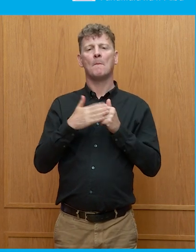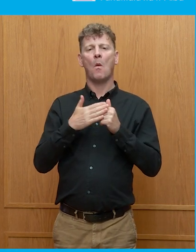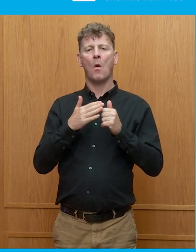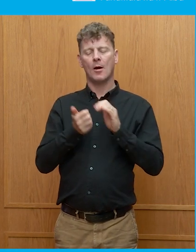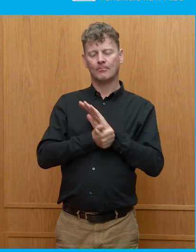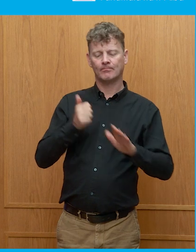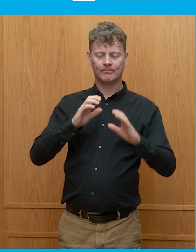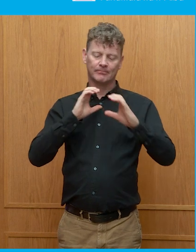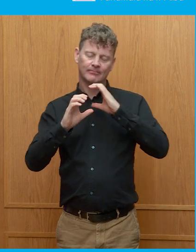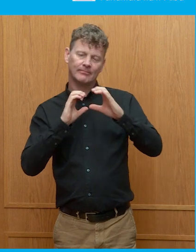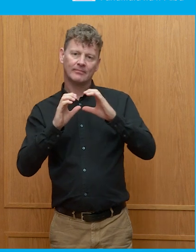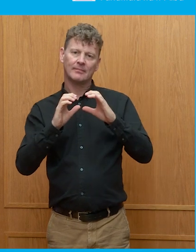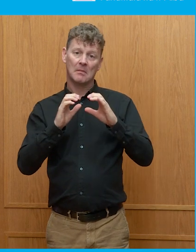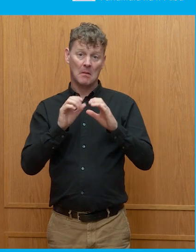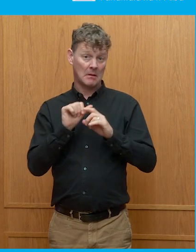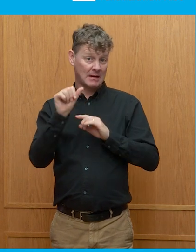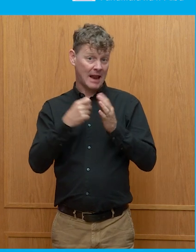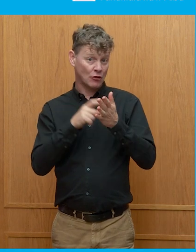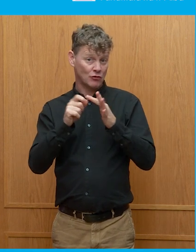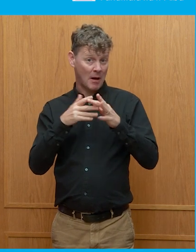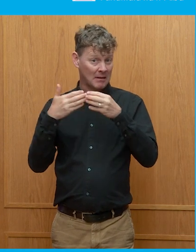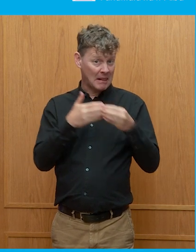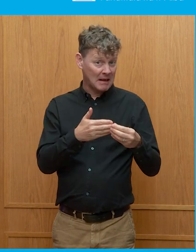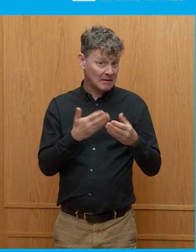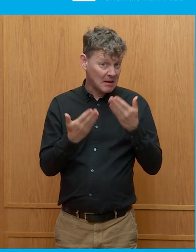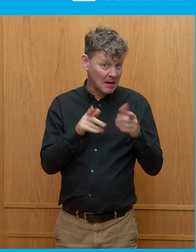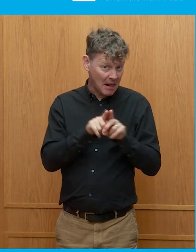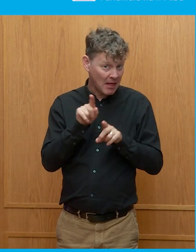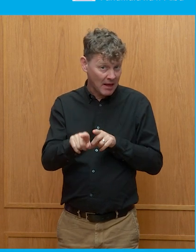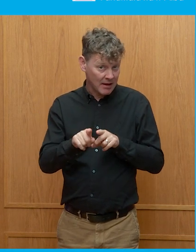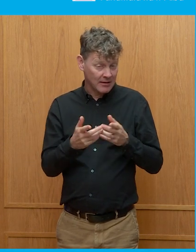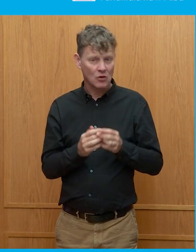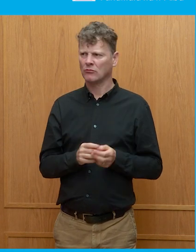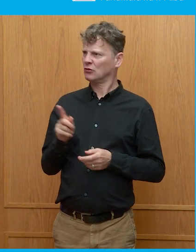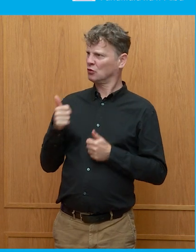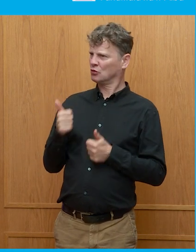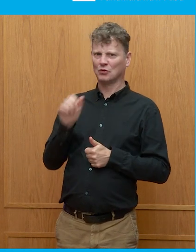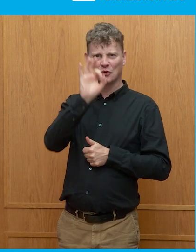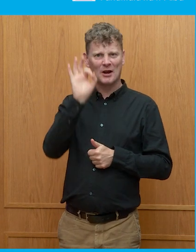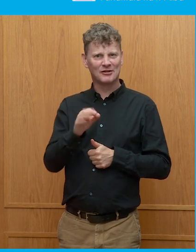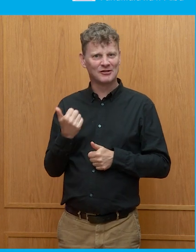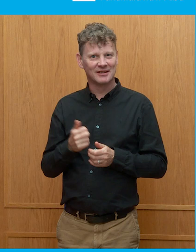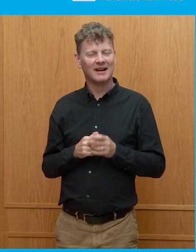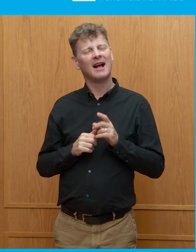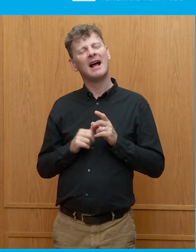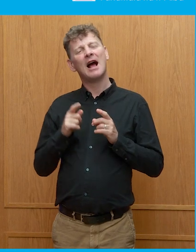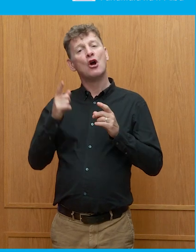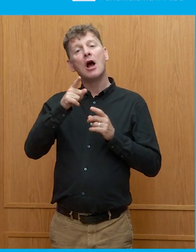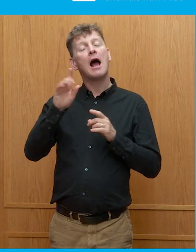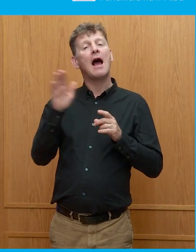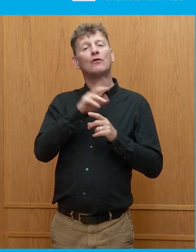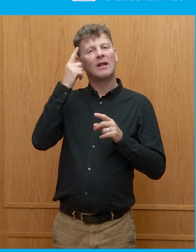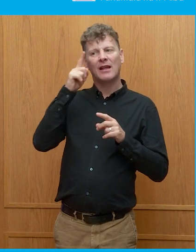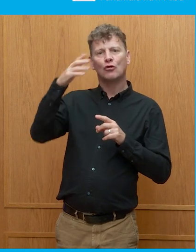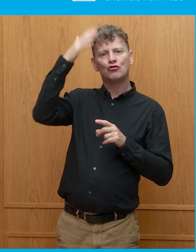Republican leader is likely to be? Yeah, that's a great question. So a lot of people want to think that Trump is the sort of